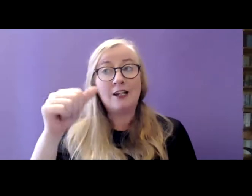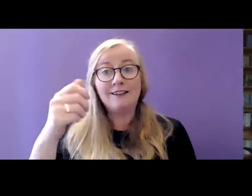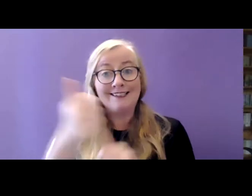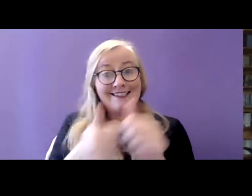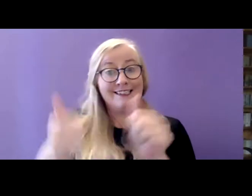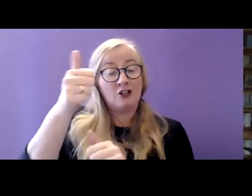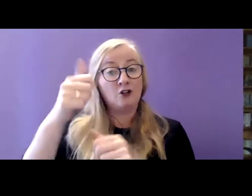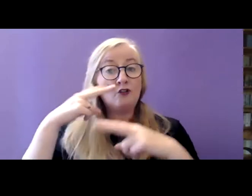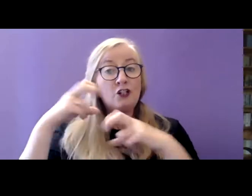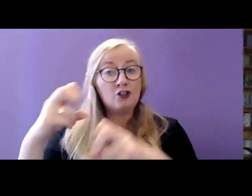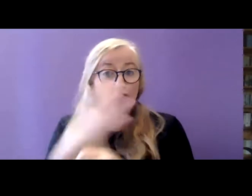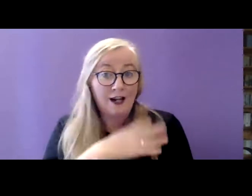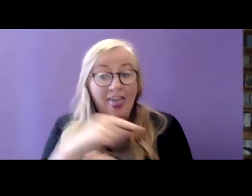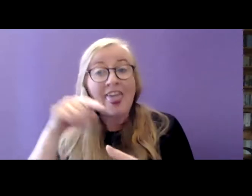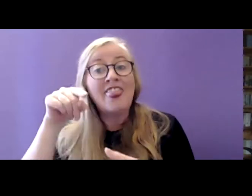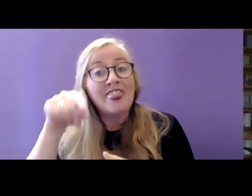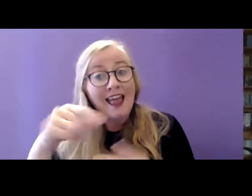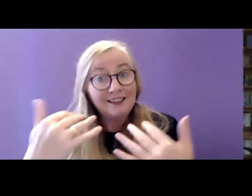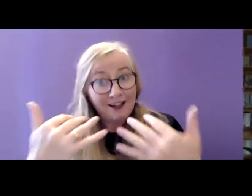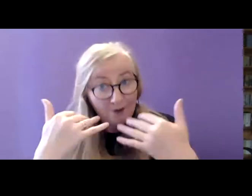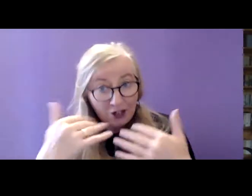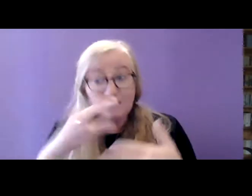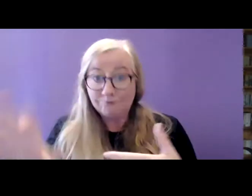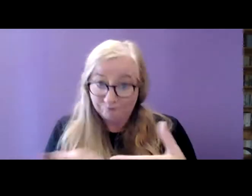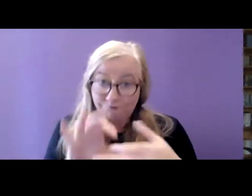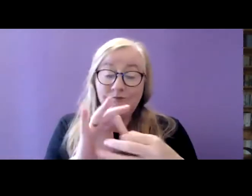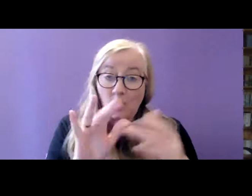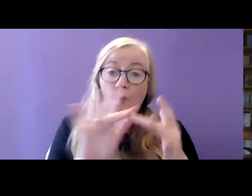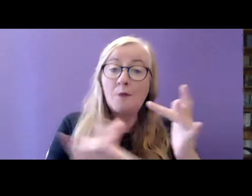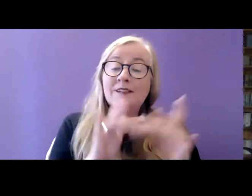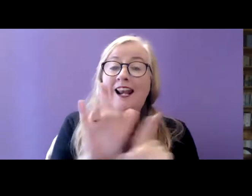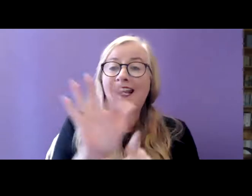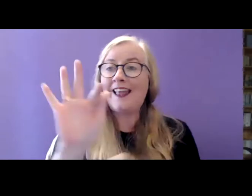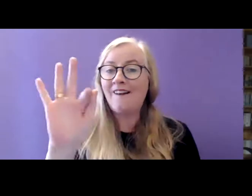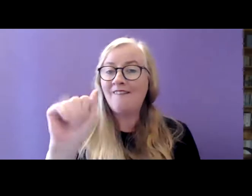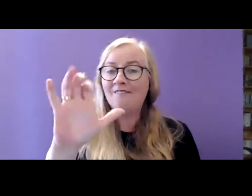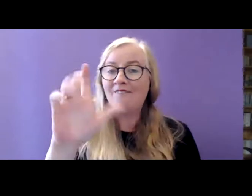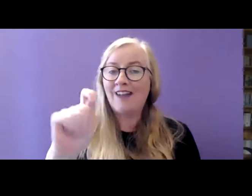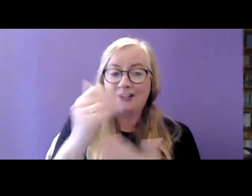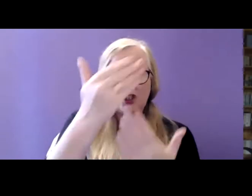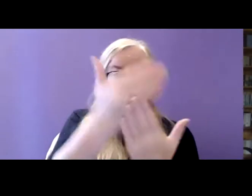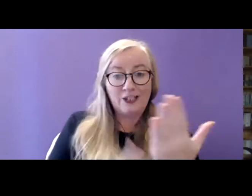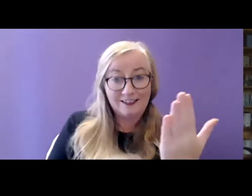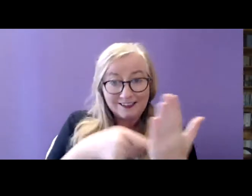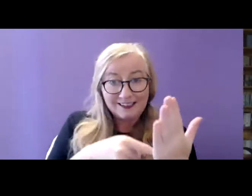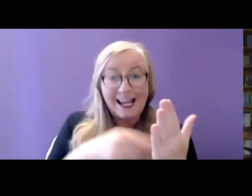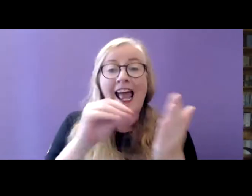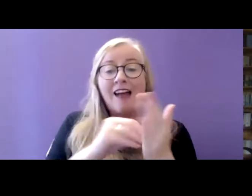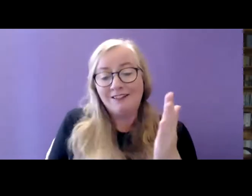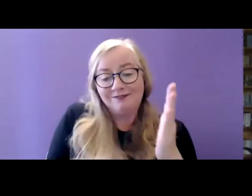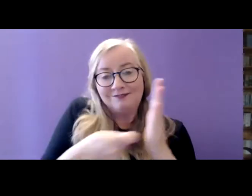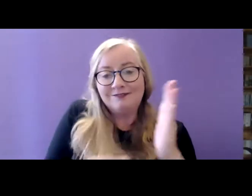This information is also presented on our website as a fact sheet and there's a background document to support it